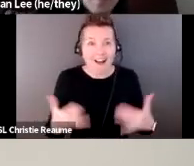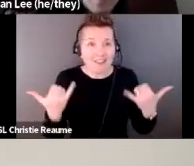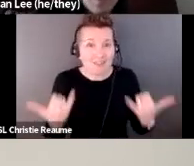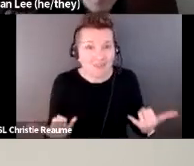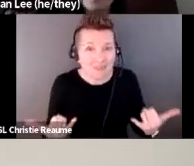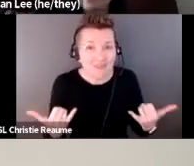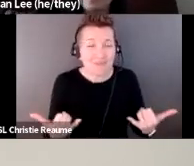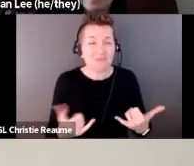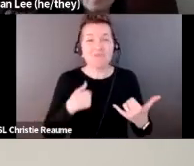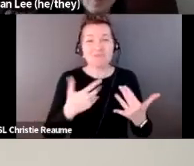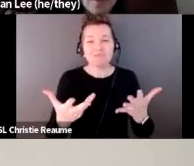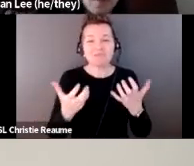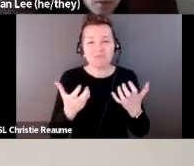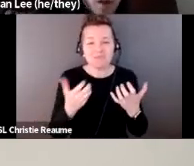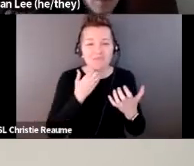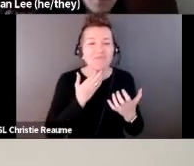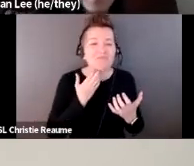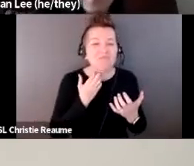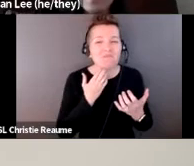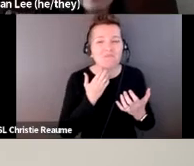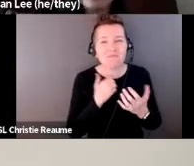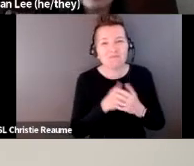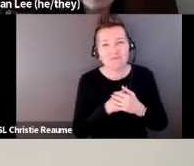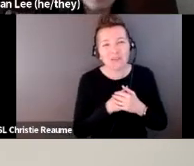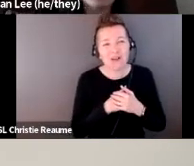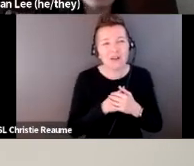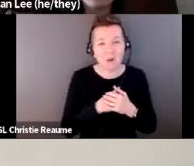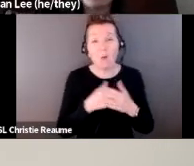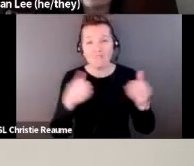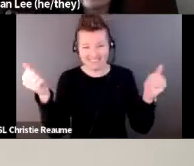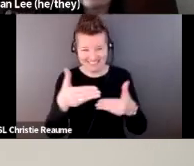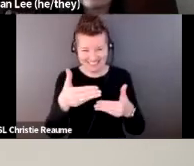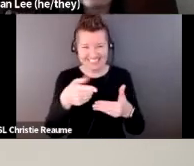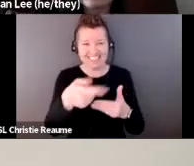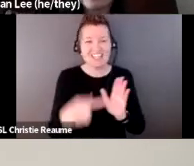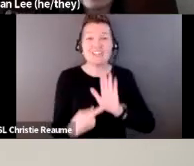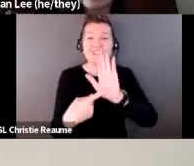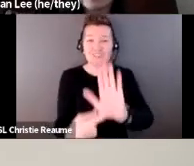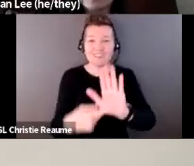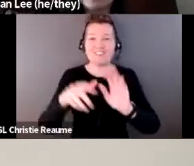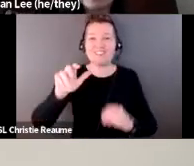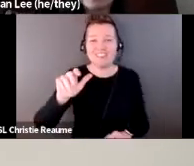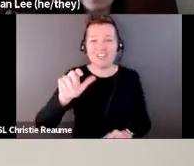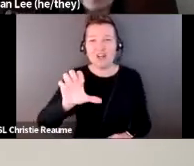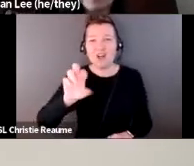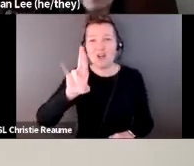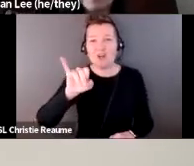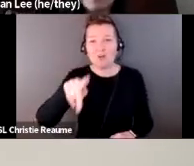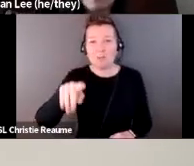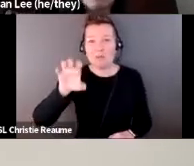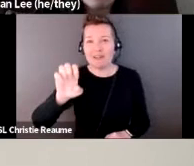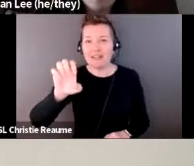we've gone on to a slide that shows the entrance to the Crip Ecologies exhibition.